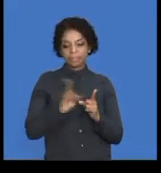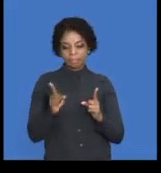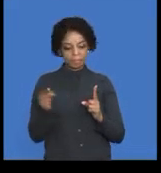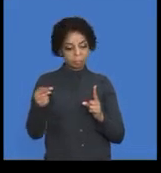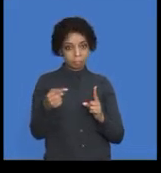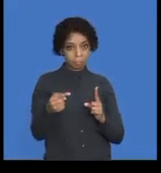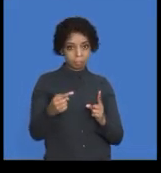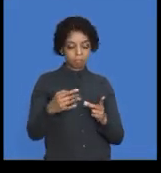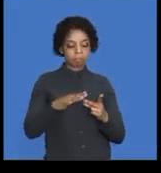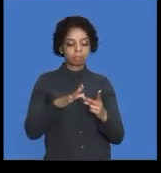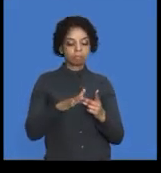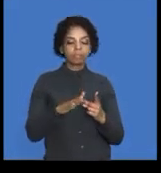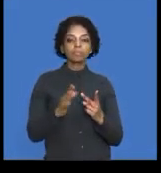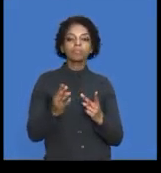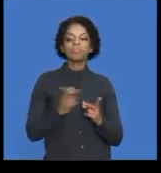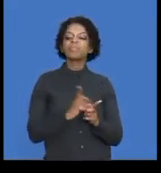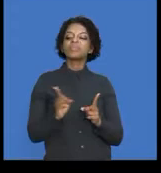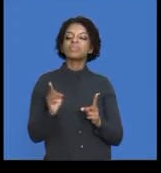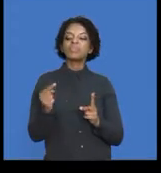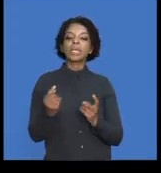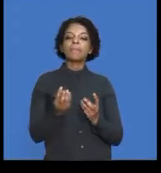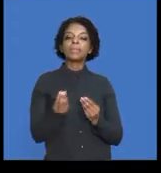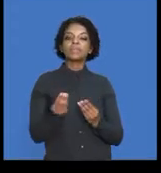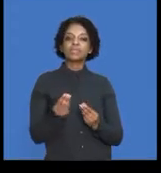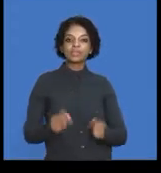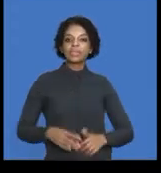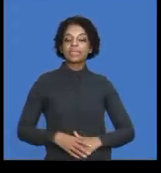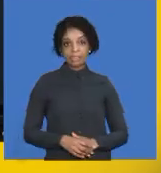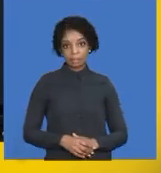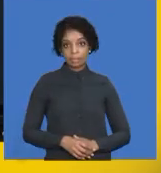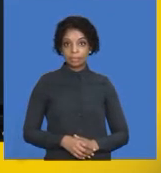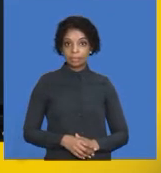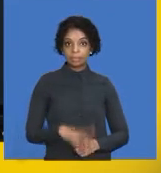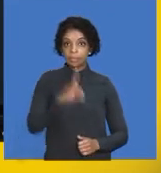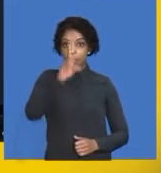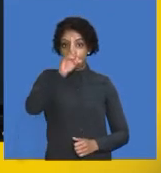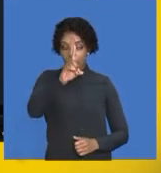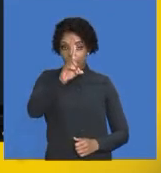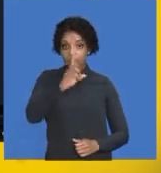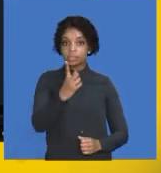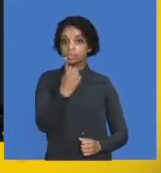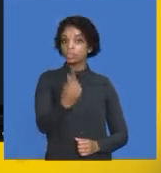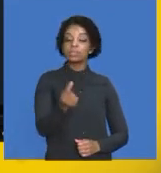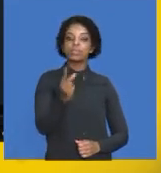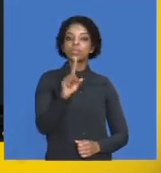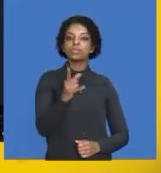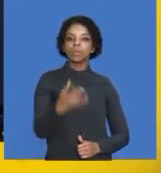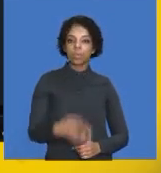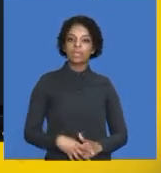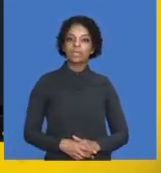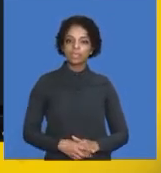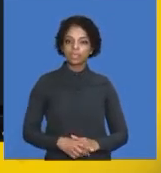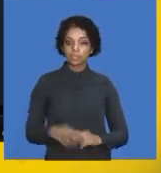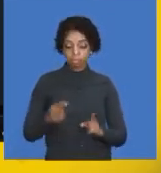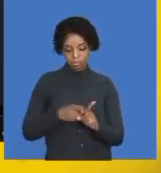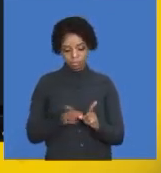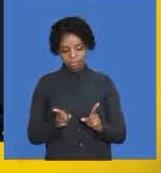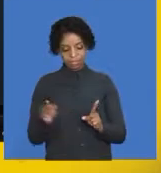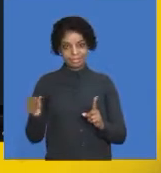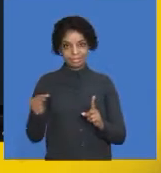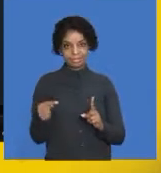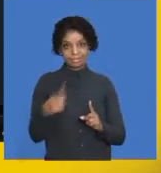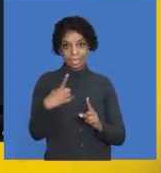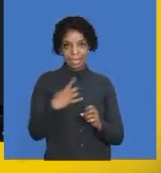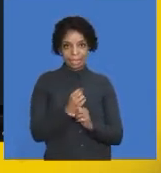And there goes. Let's start with the indirect materials first. Step number one, take your balance of indirect materials